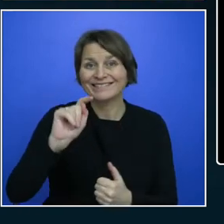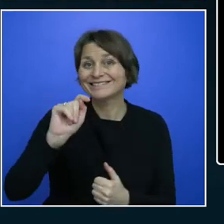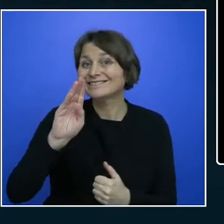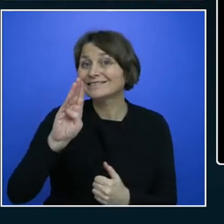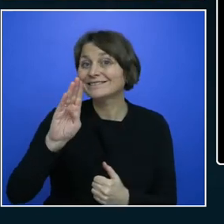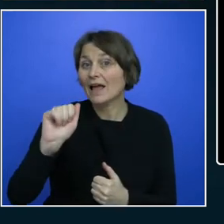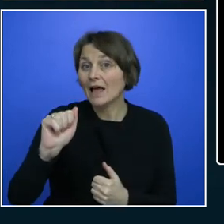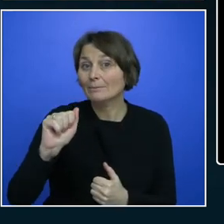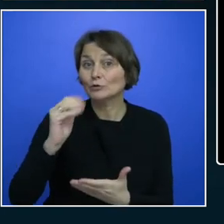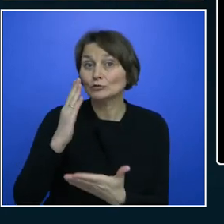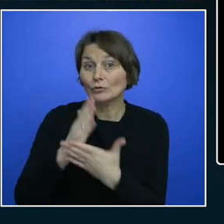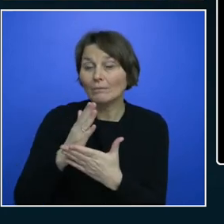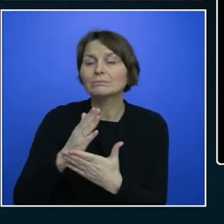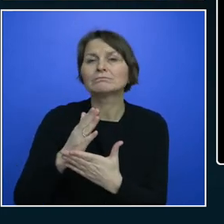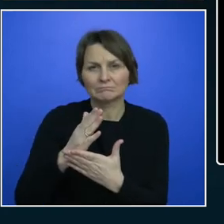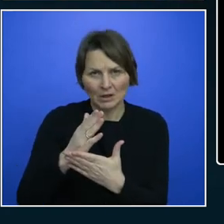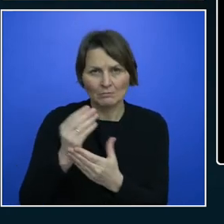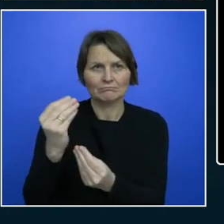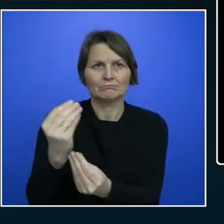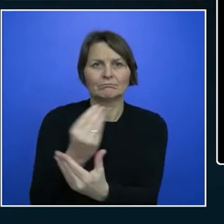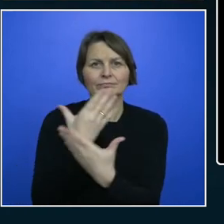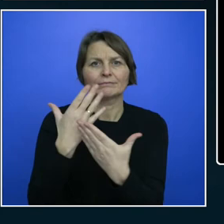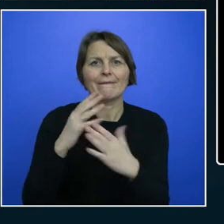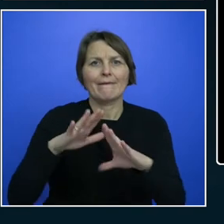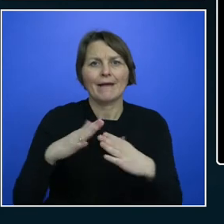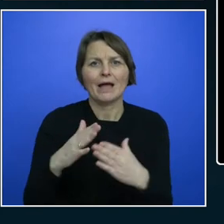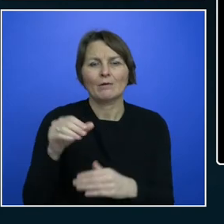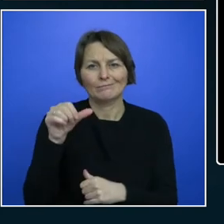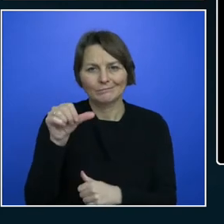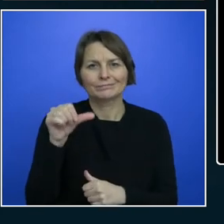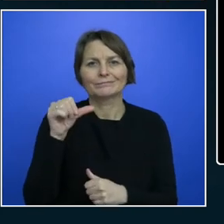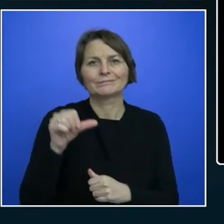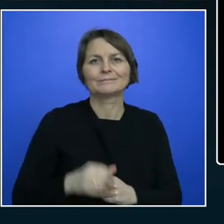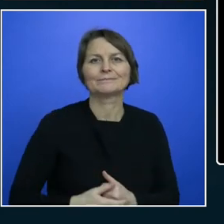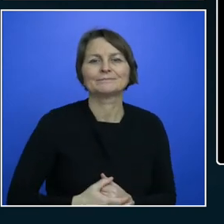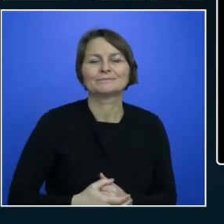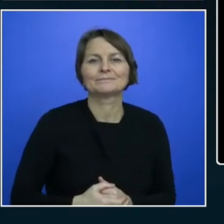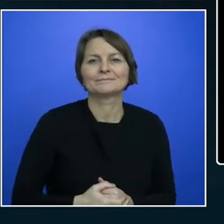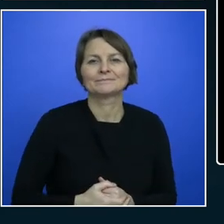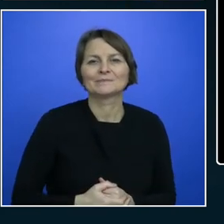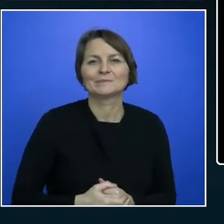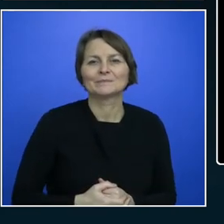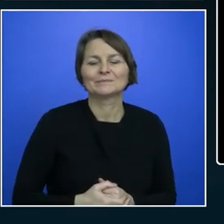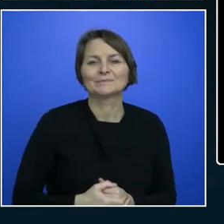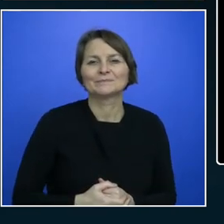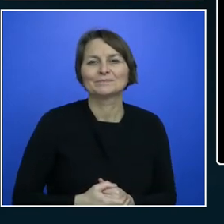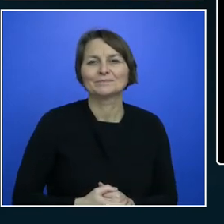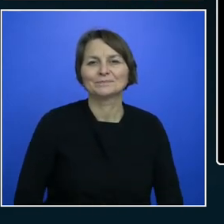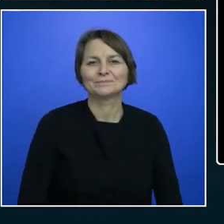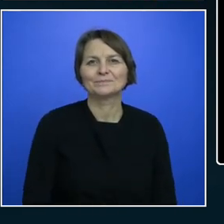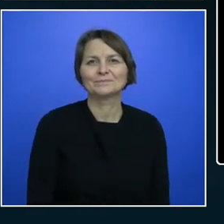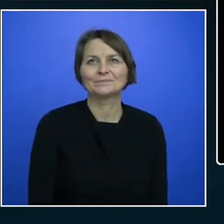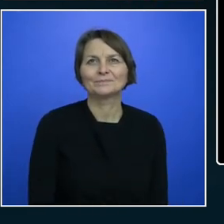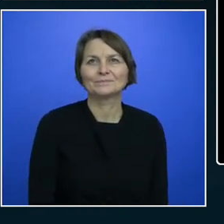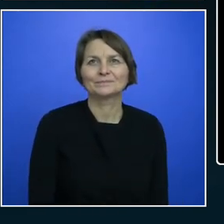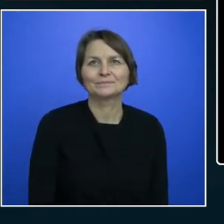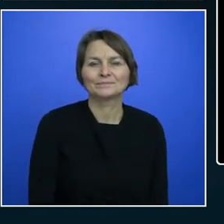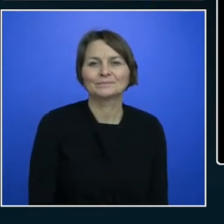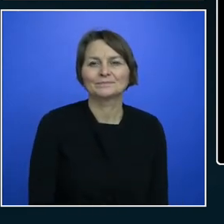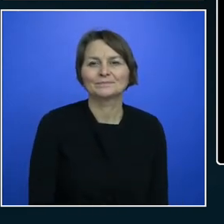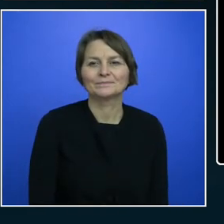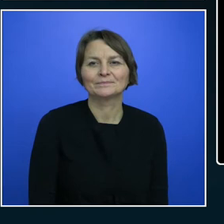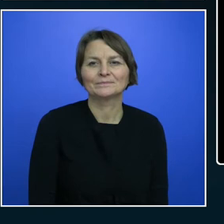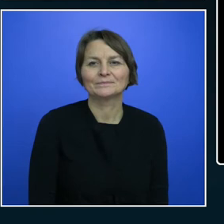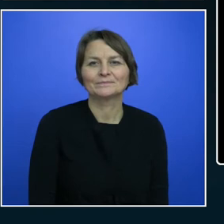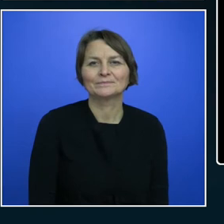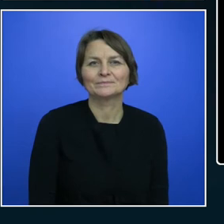see that it doesn't actually tab out. I completely get lost. And if I